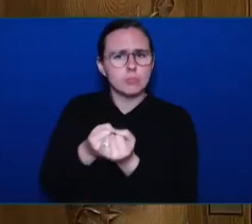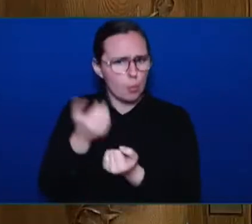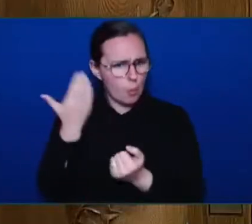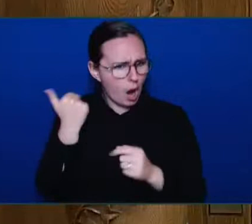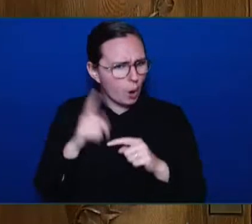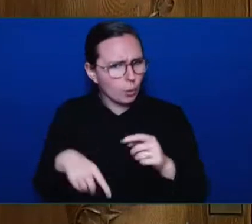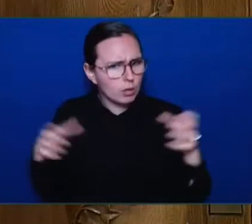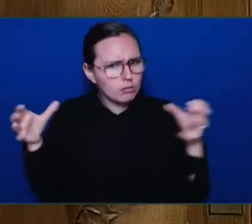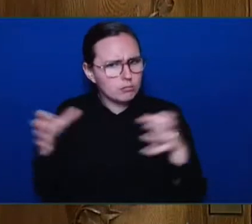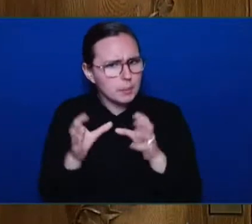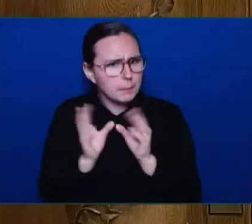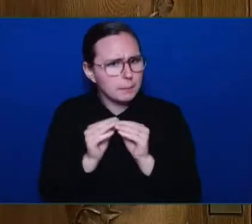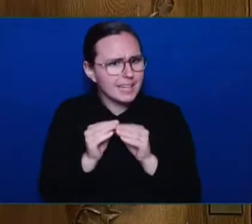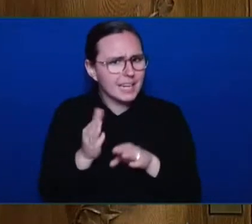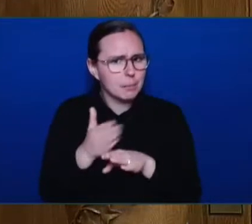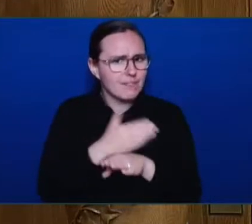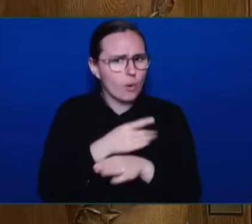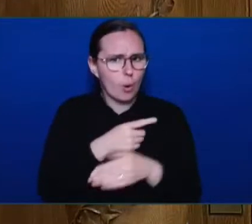Minister.